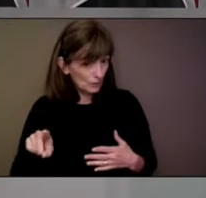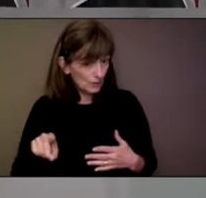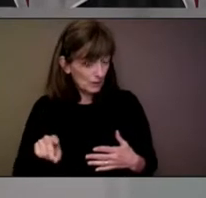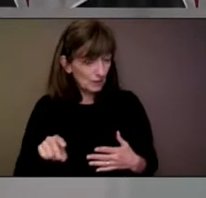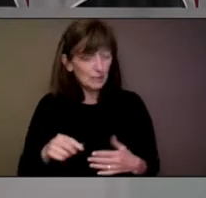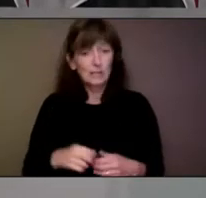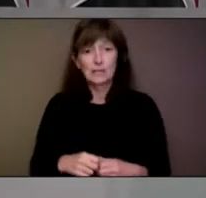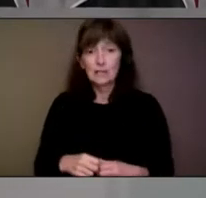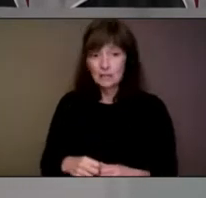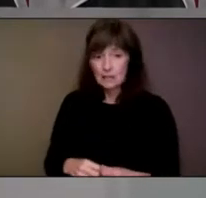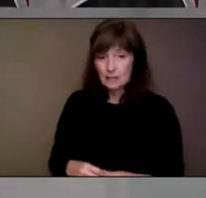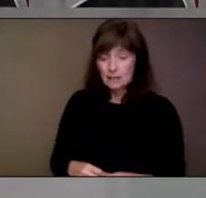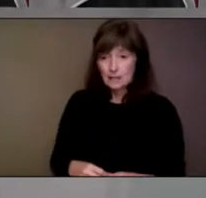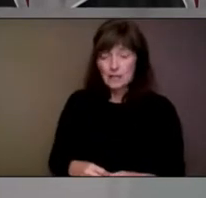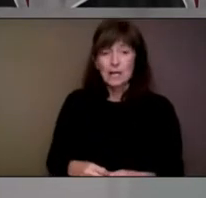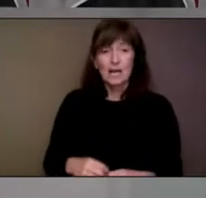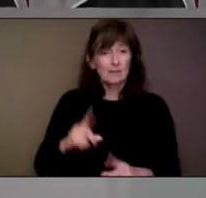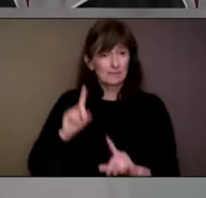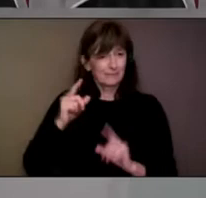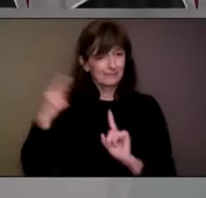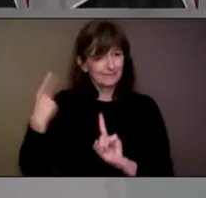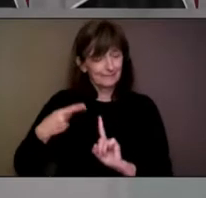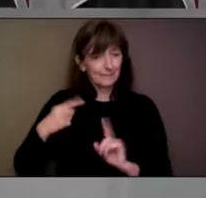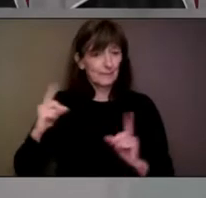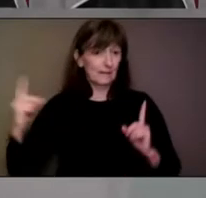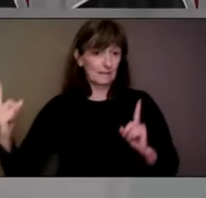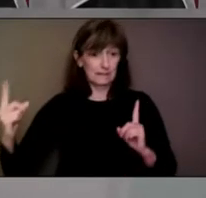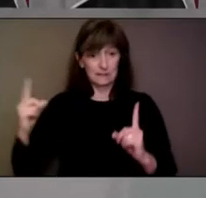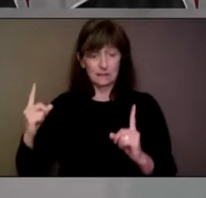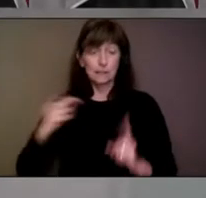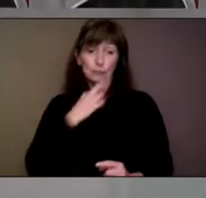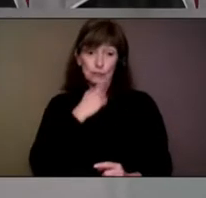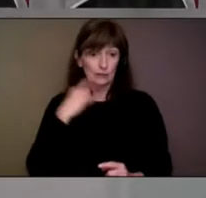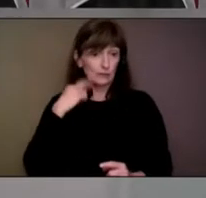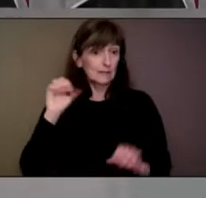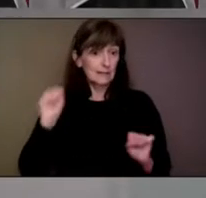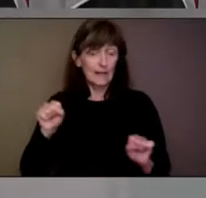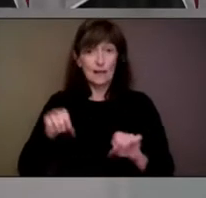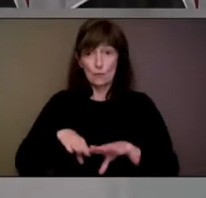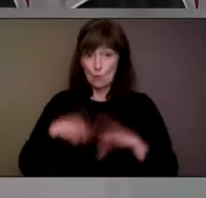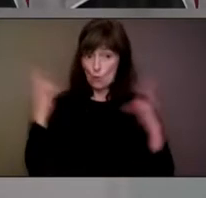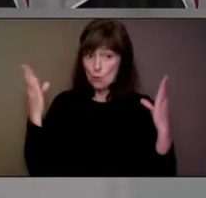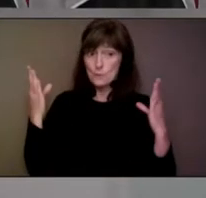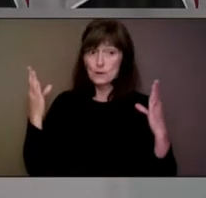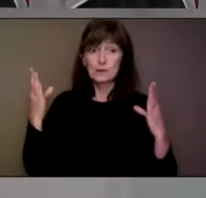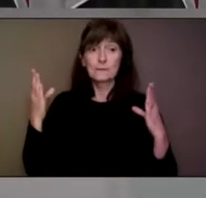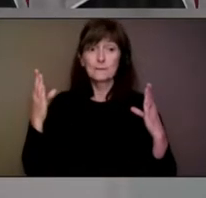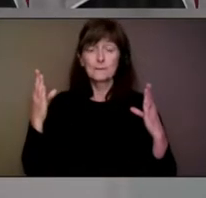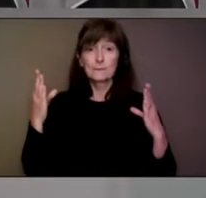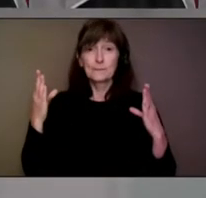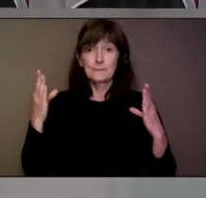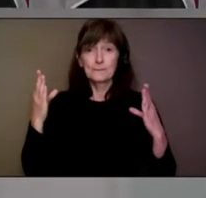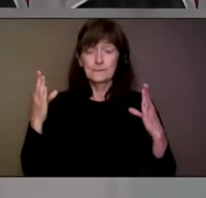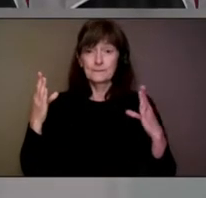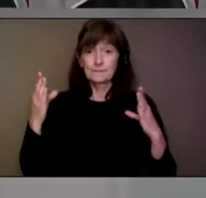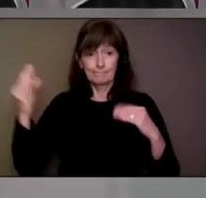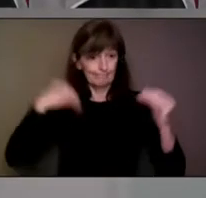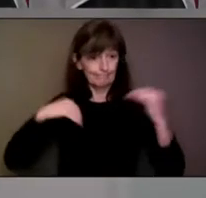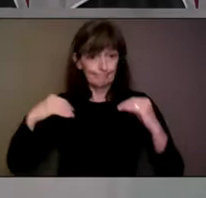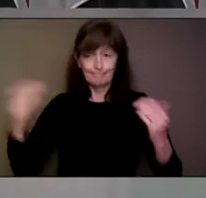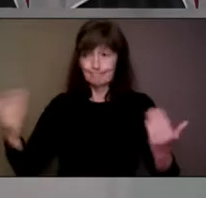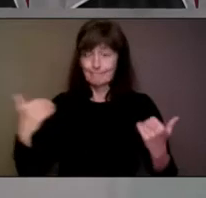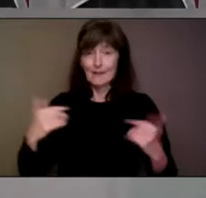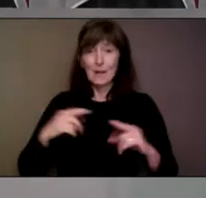do, and that's about physical distancing. Restaurants are going to be able to go back to full capacity, but a lot of restaurant owners say the need to keep six feet